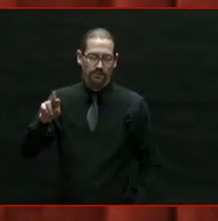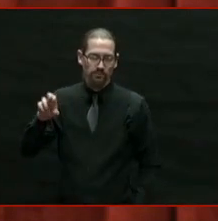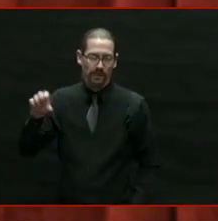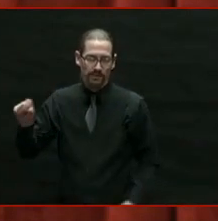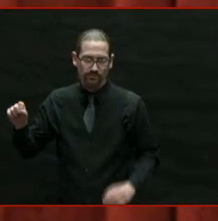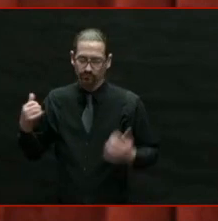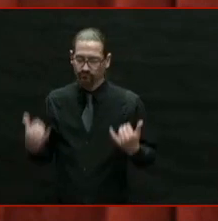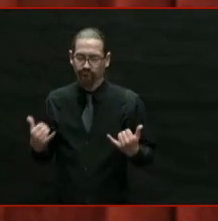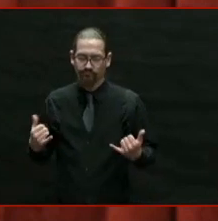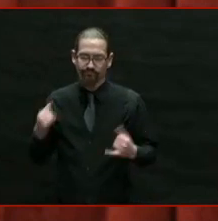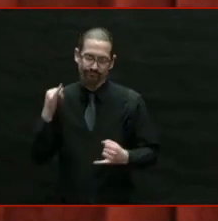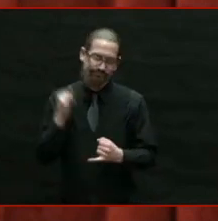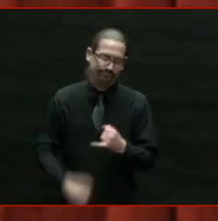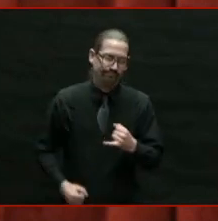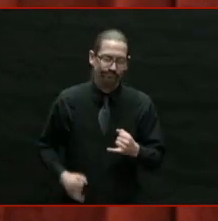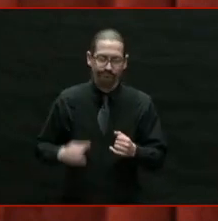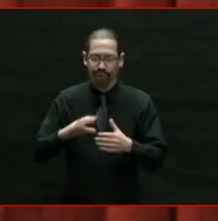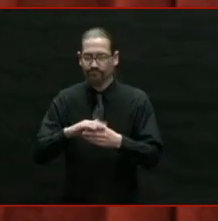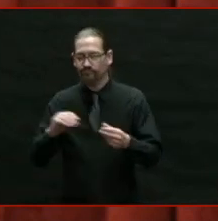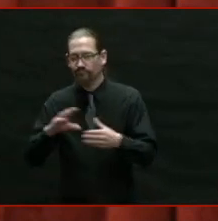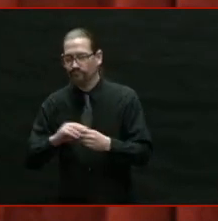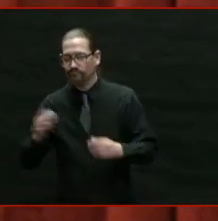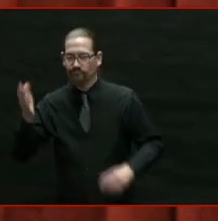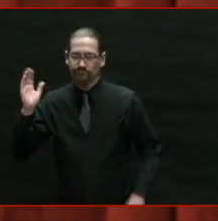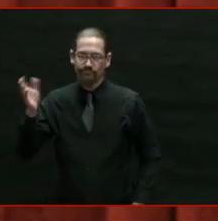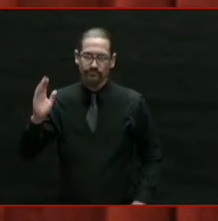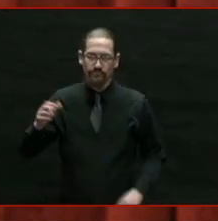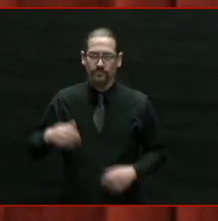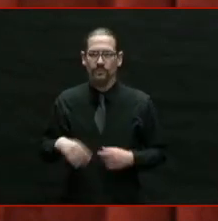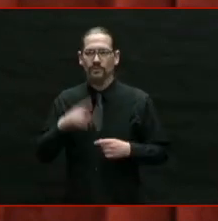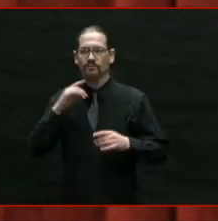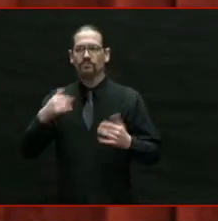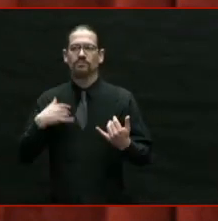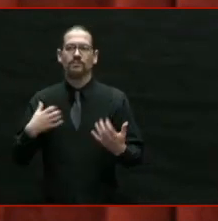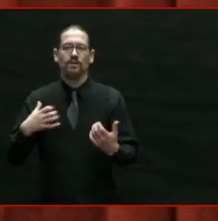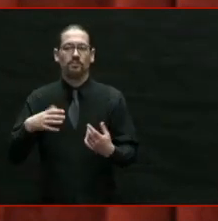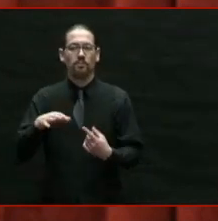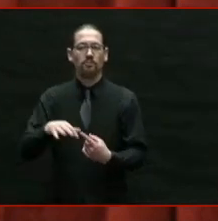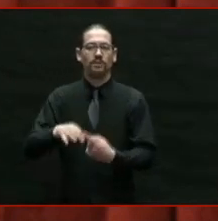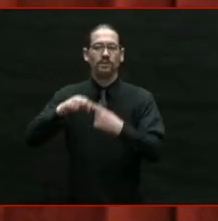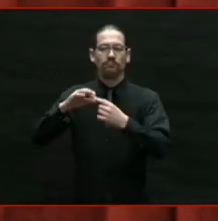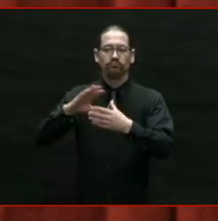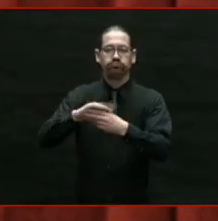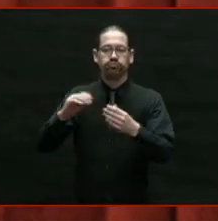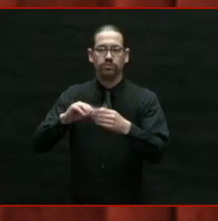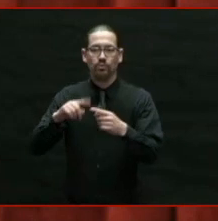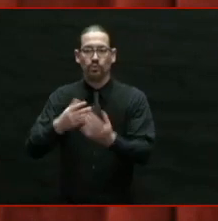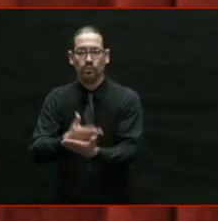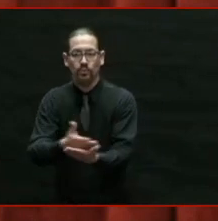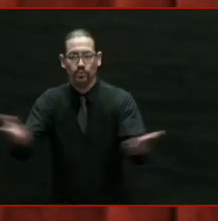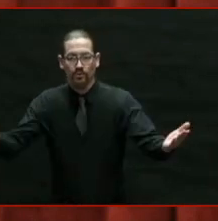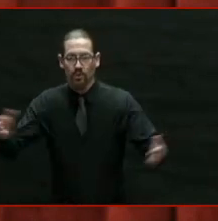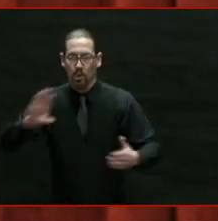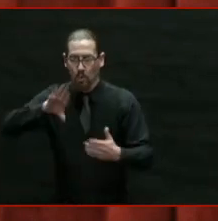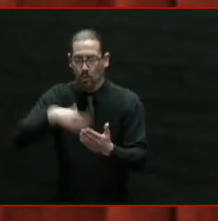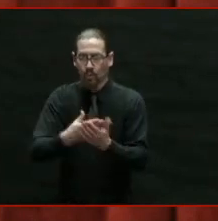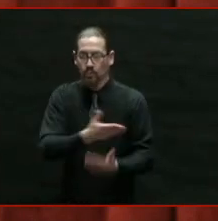with a special message for girls and young women across the state.